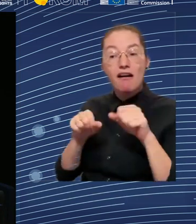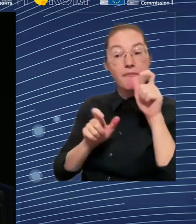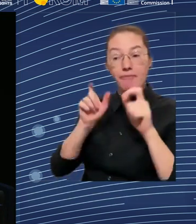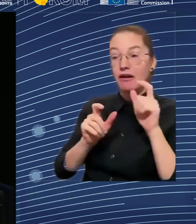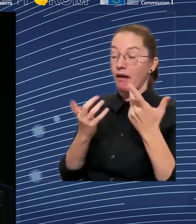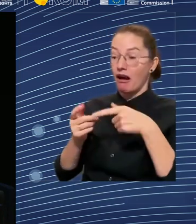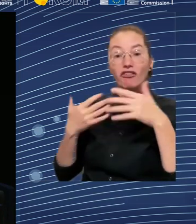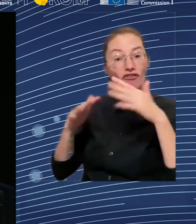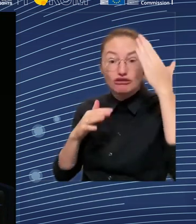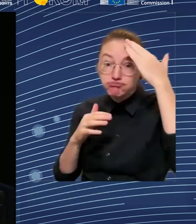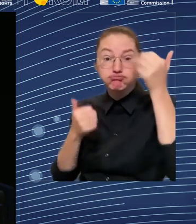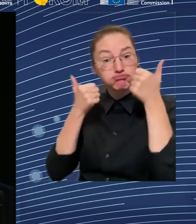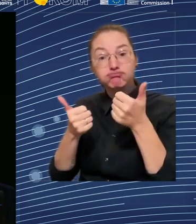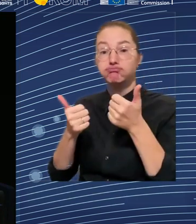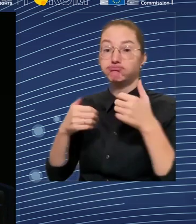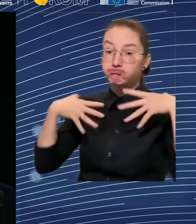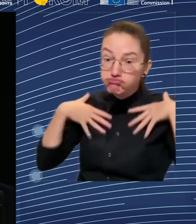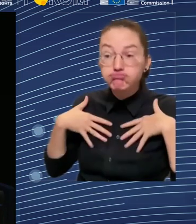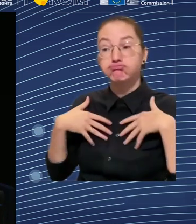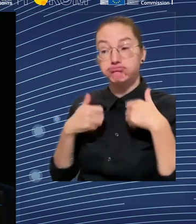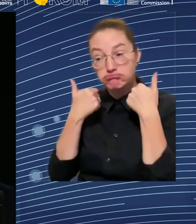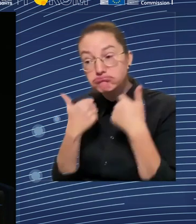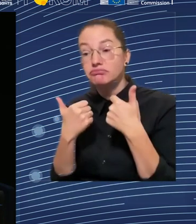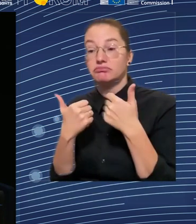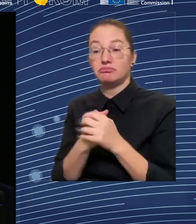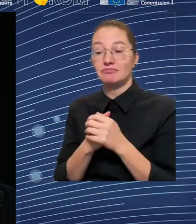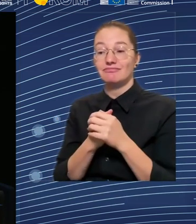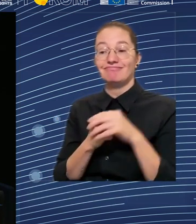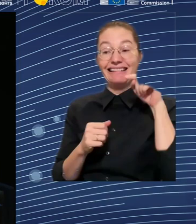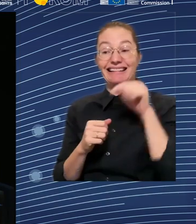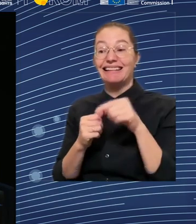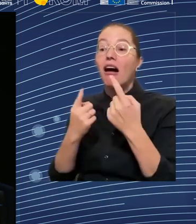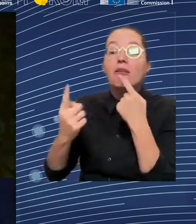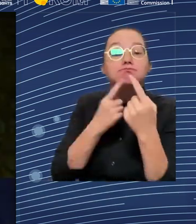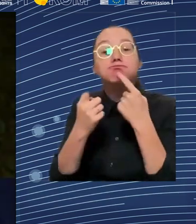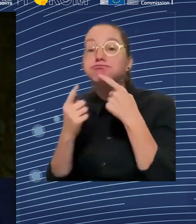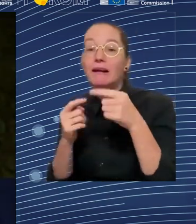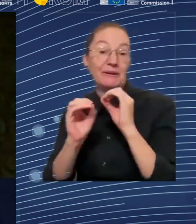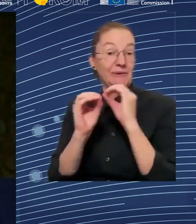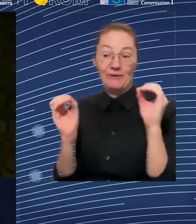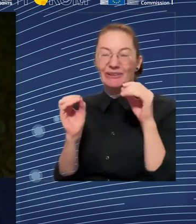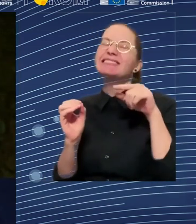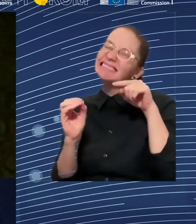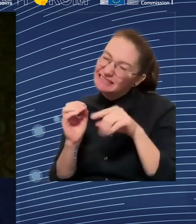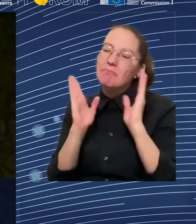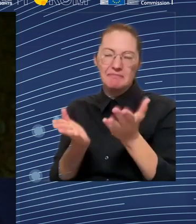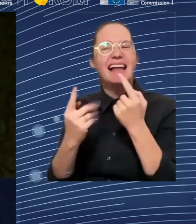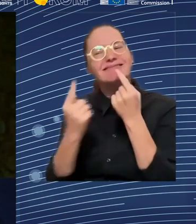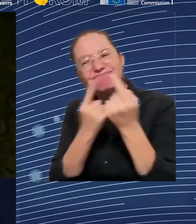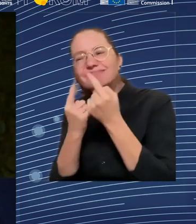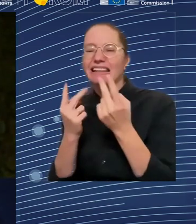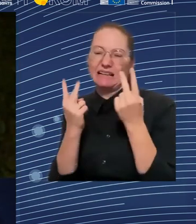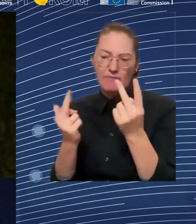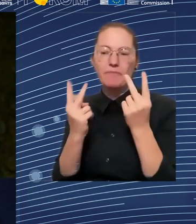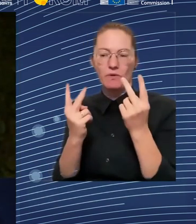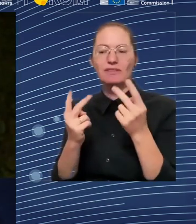and what is required. Why do I say that? Something that has to do with what I said before. Big firms can